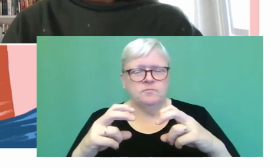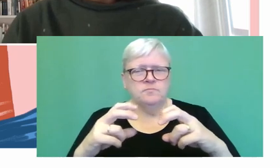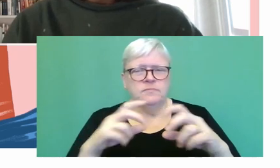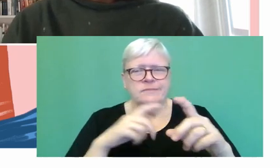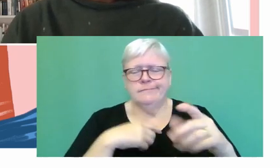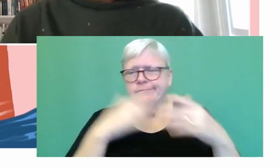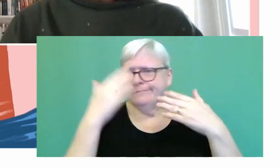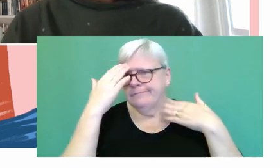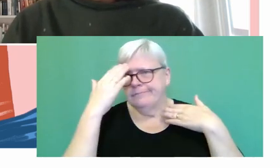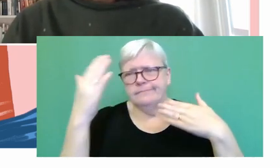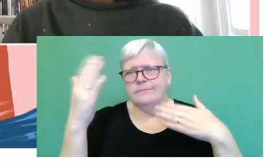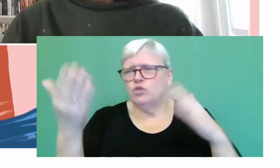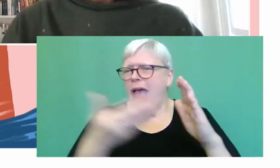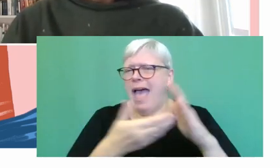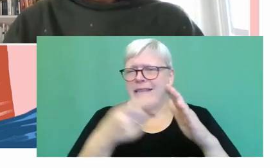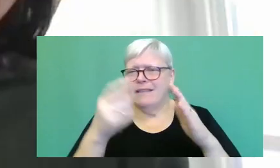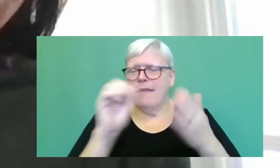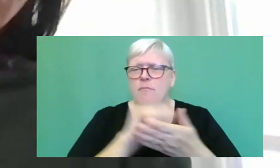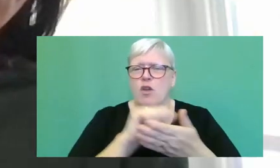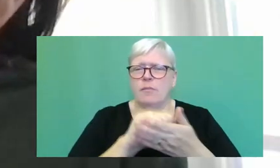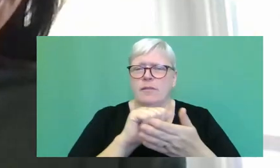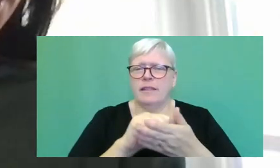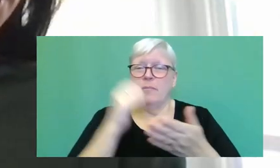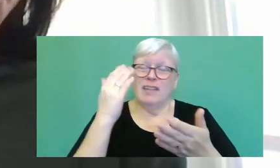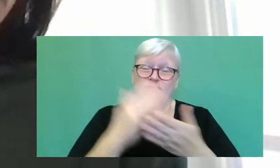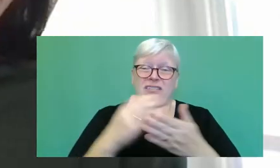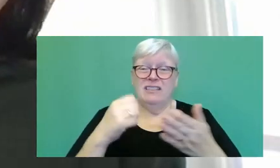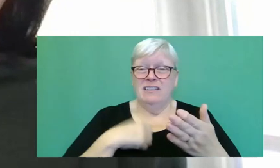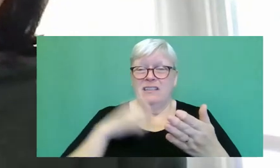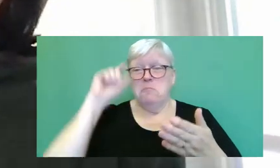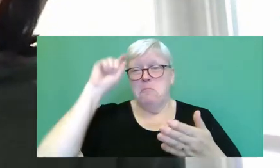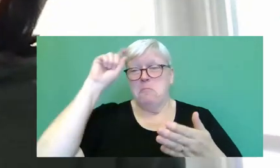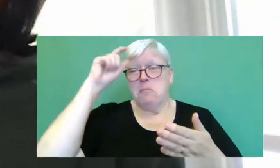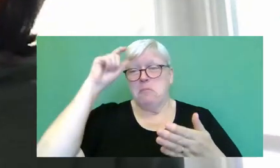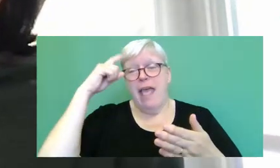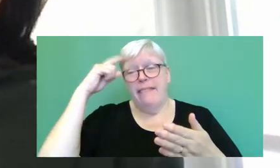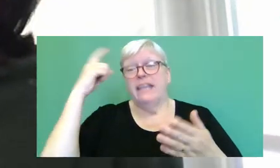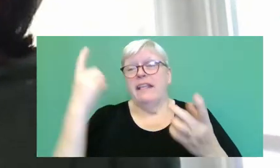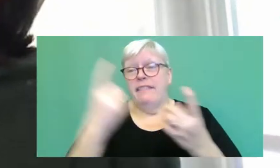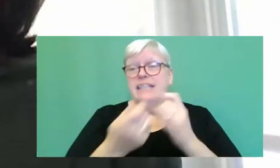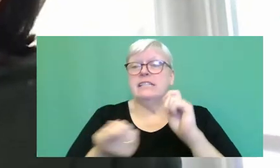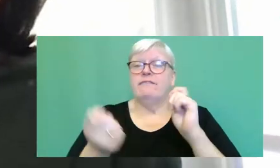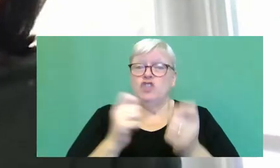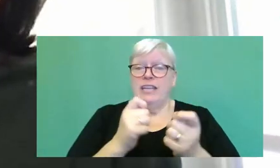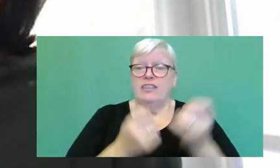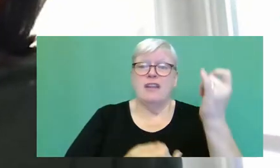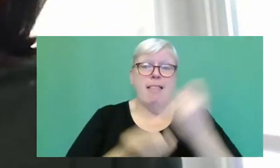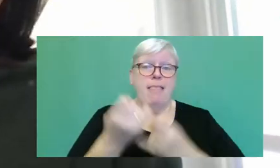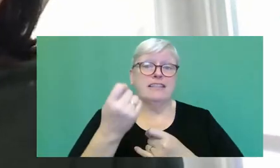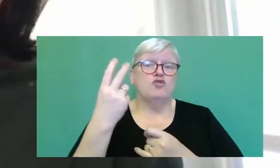properly. But off the top of my head, I think things have changed certainly in the last couple of years.